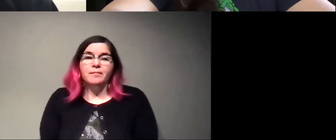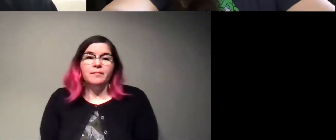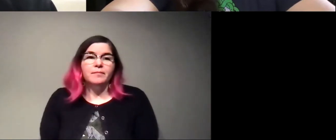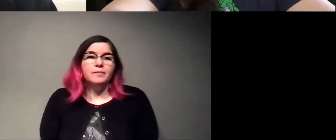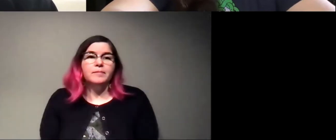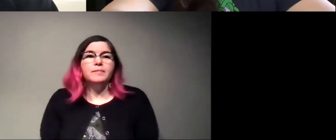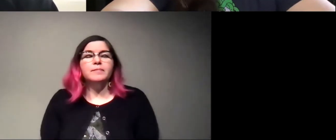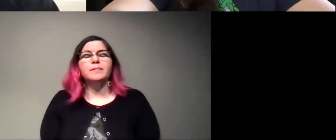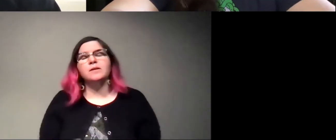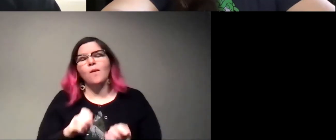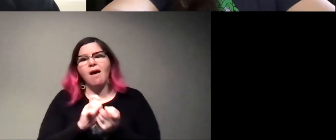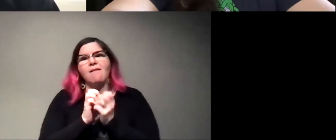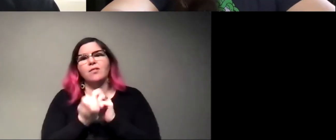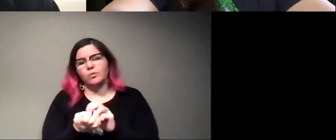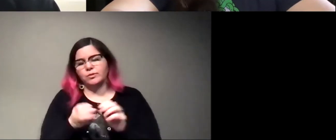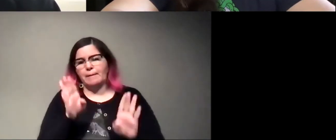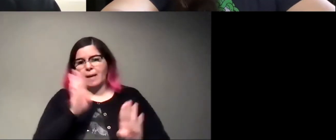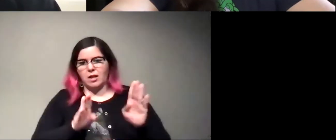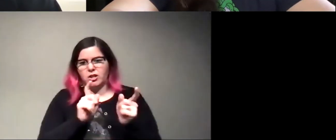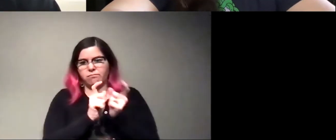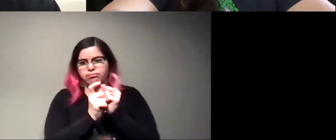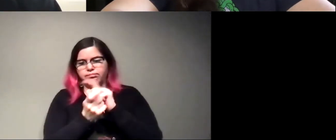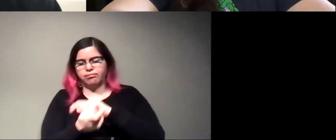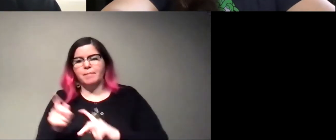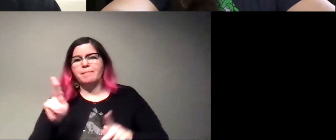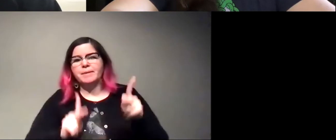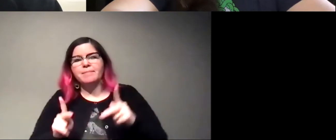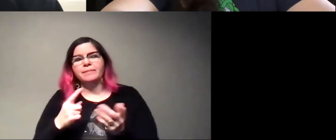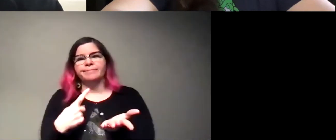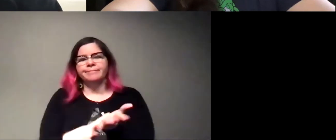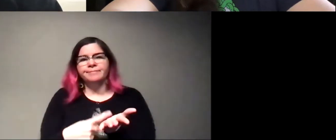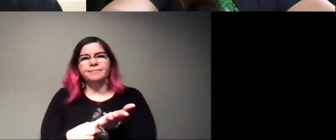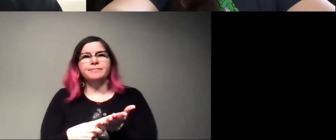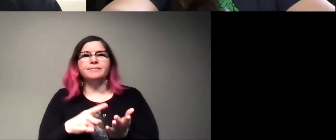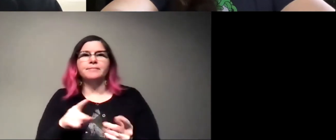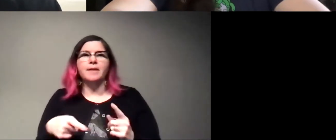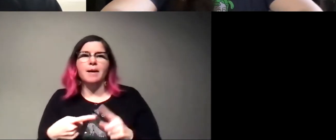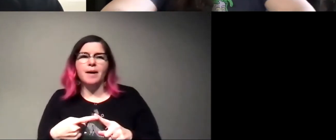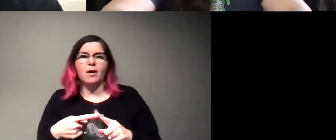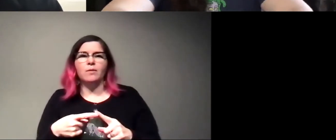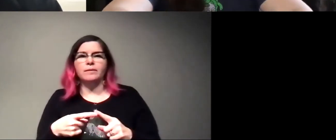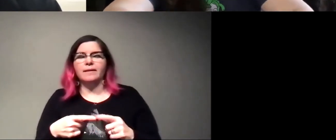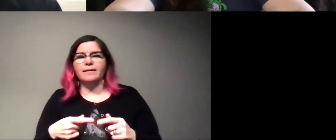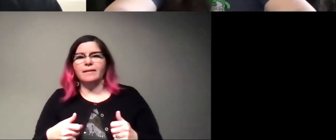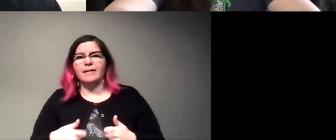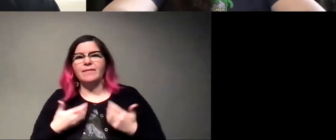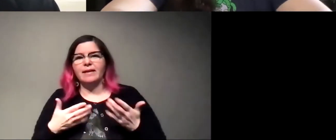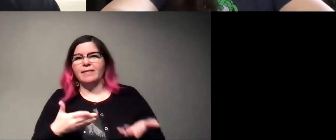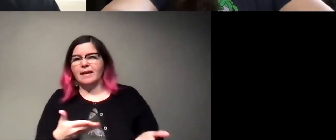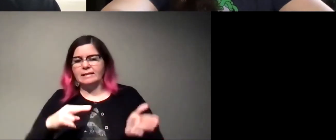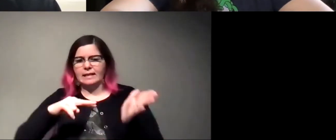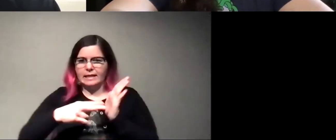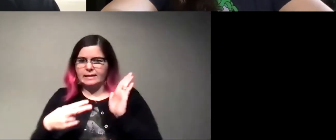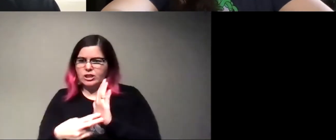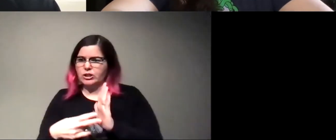in evolution and evolutionary biology, uh, people often talk about, you know, creatures as doing things intentionally that are good for